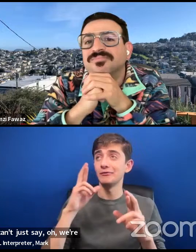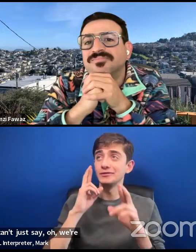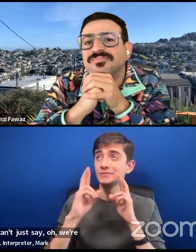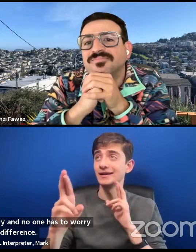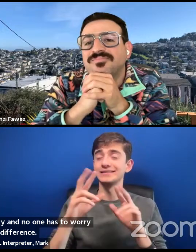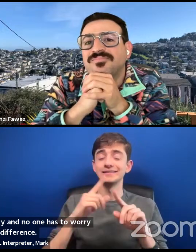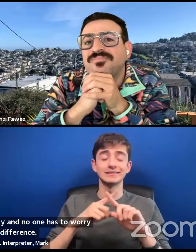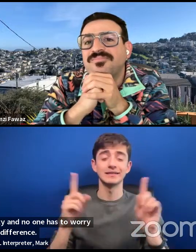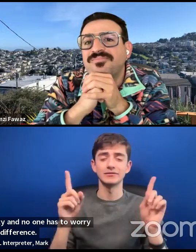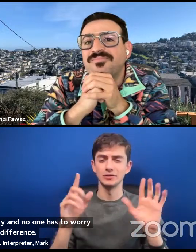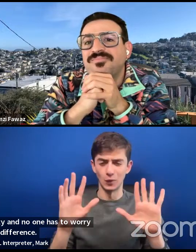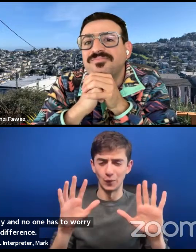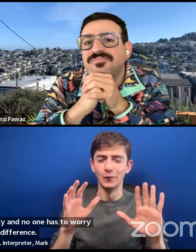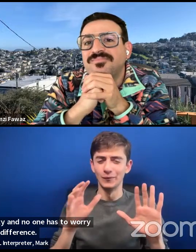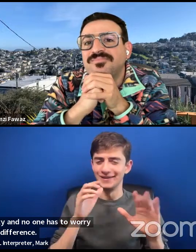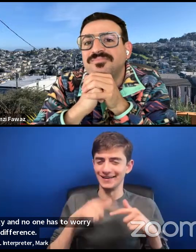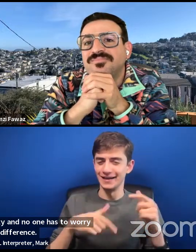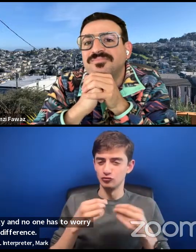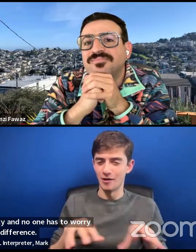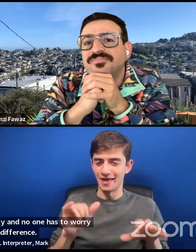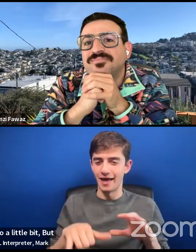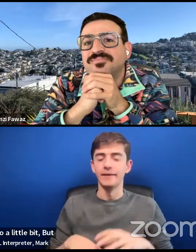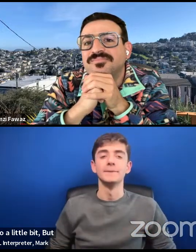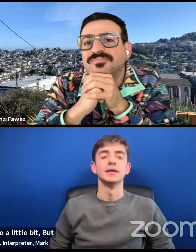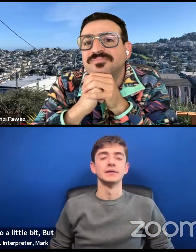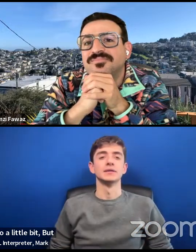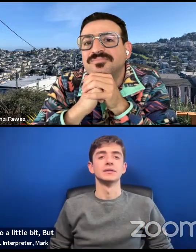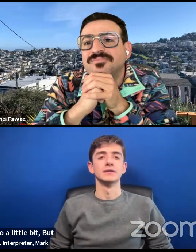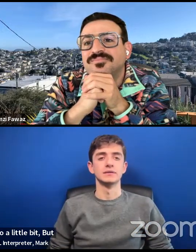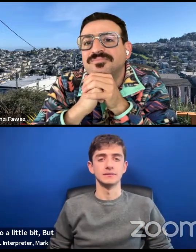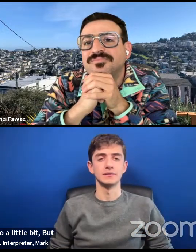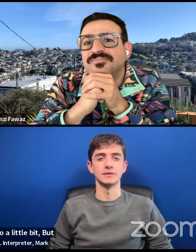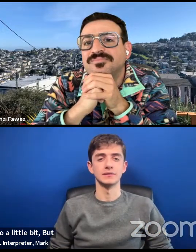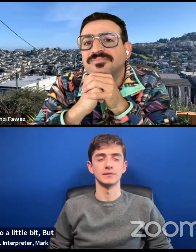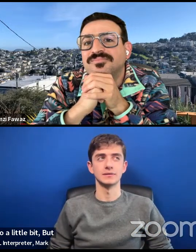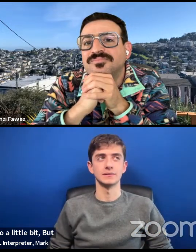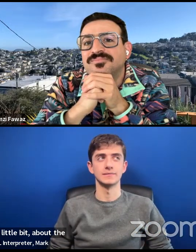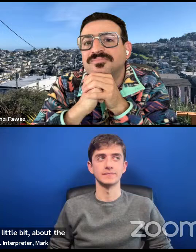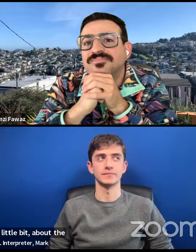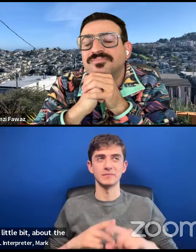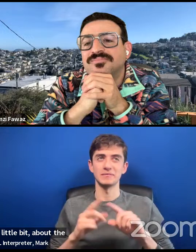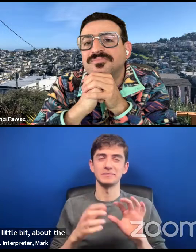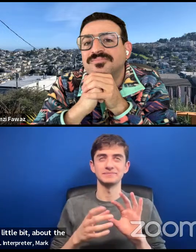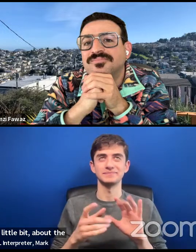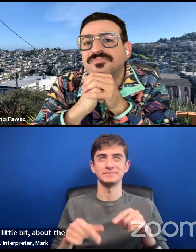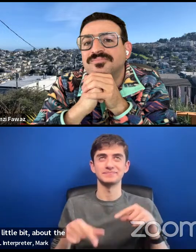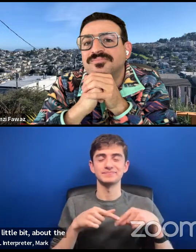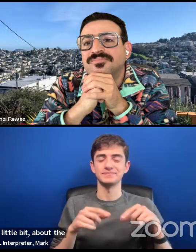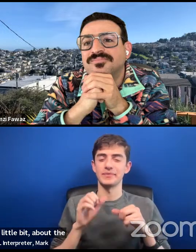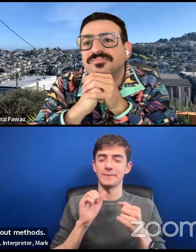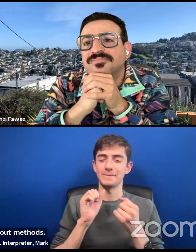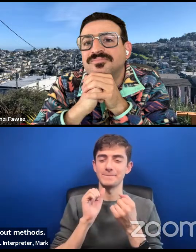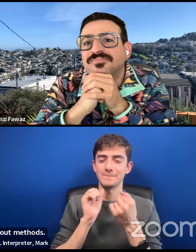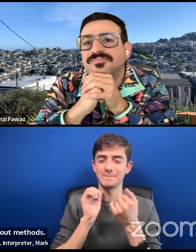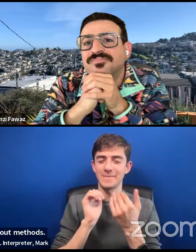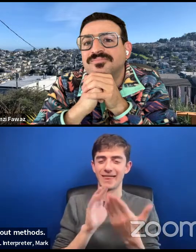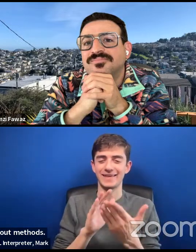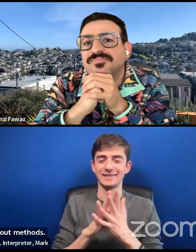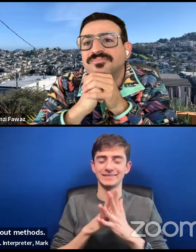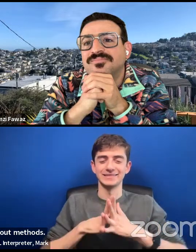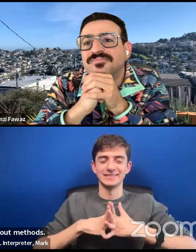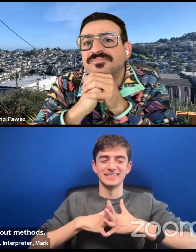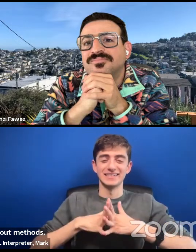just getting back to a little bit, um, about the identity poll or about, about methods. I think even in the interdisciplinary